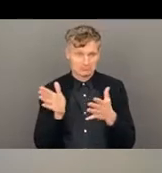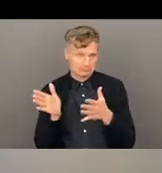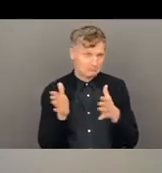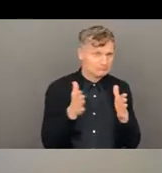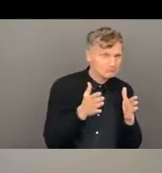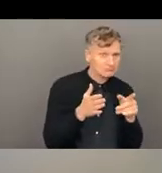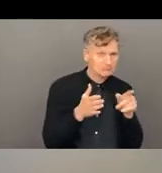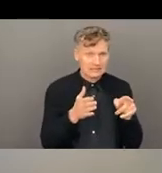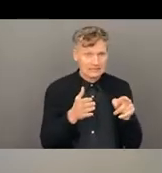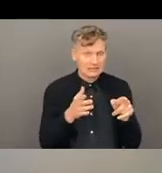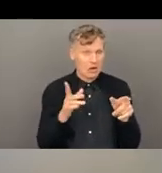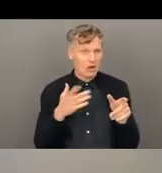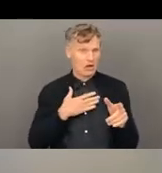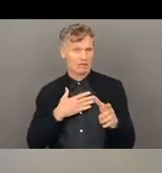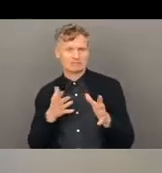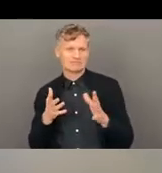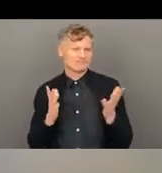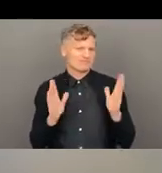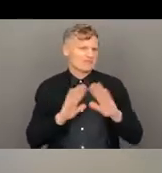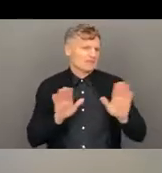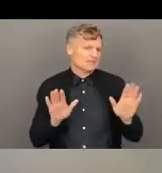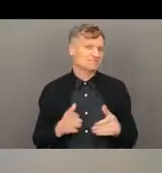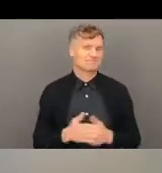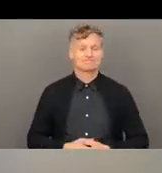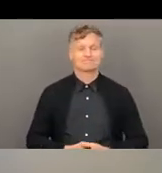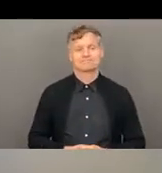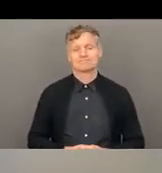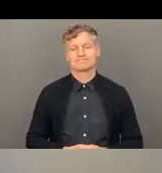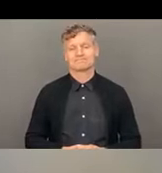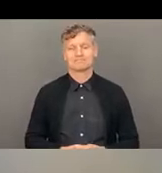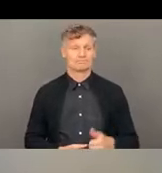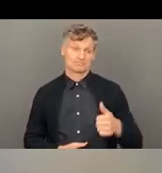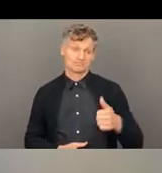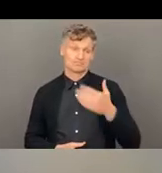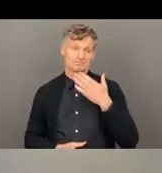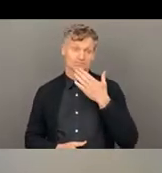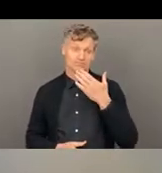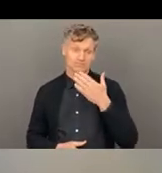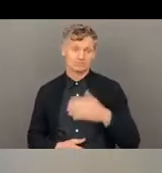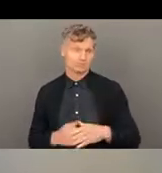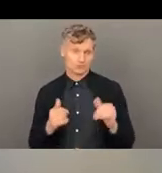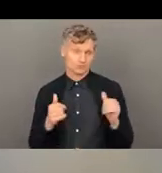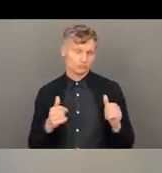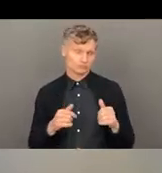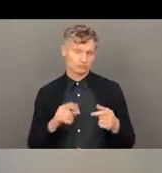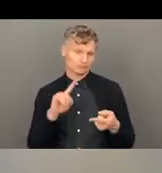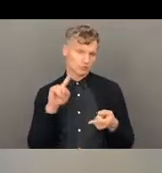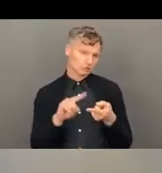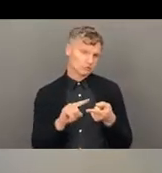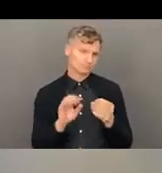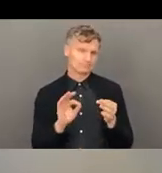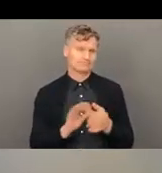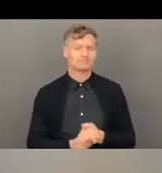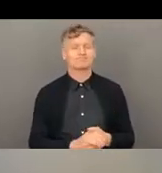Yeah, I think I'll leave it at that. That's fine. Thanks. Very succinct. So Susan, the second